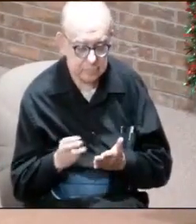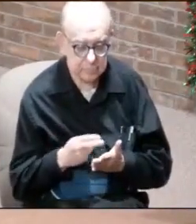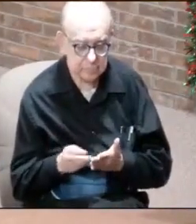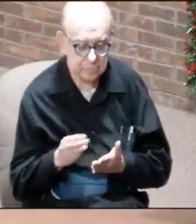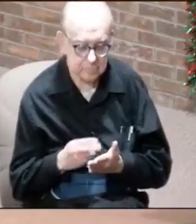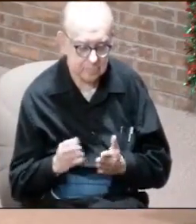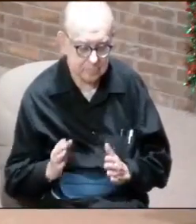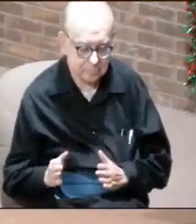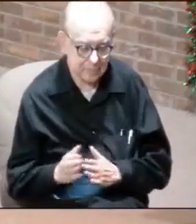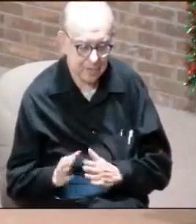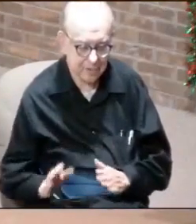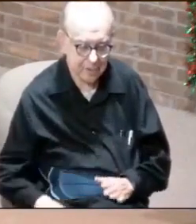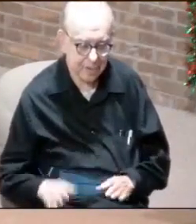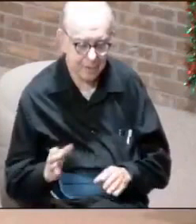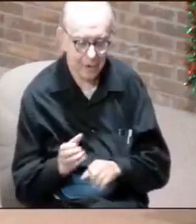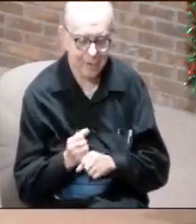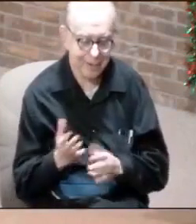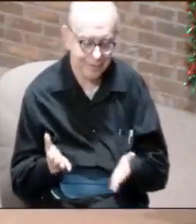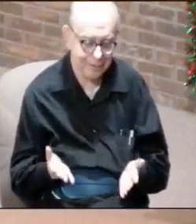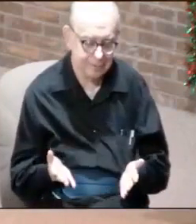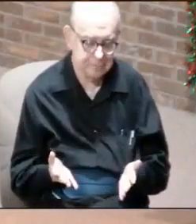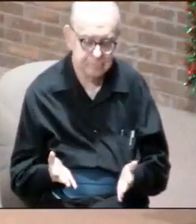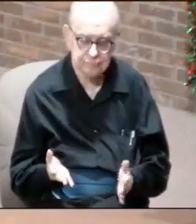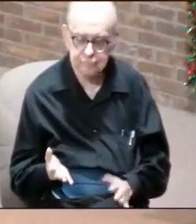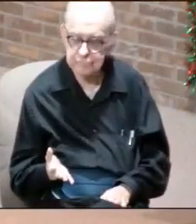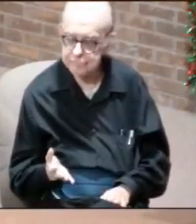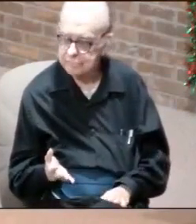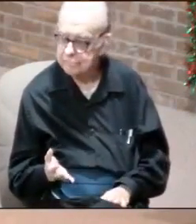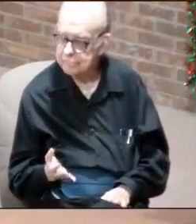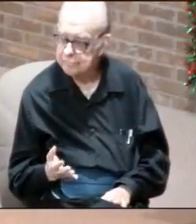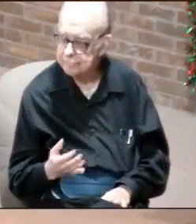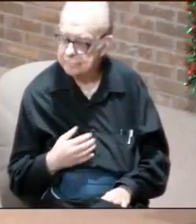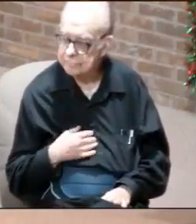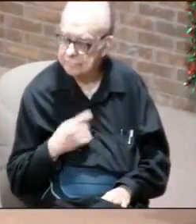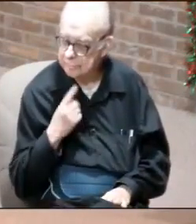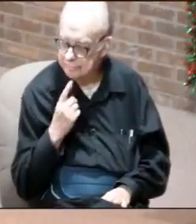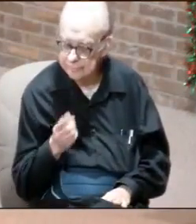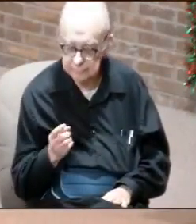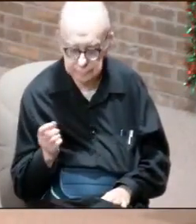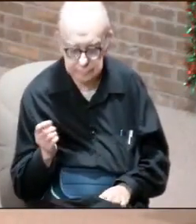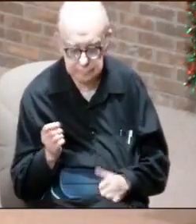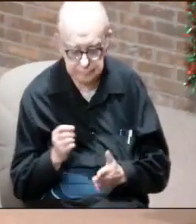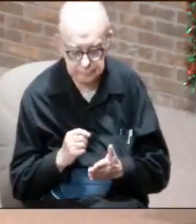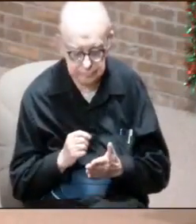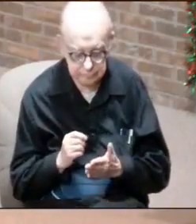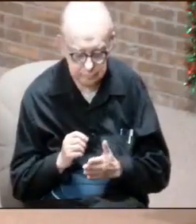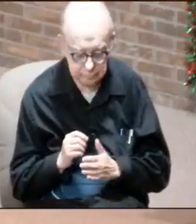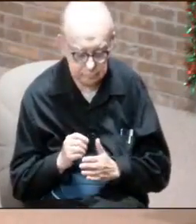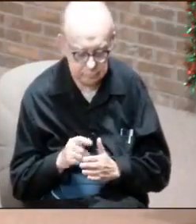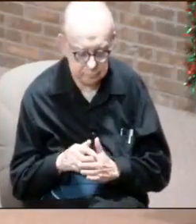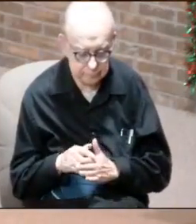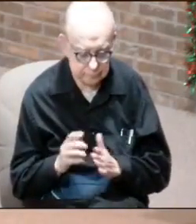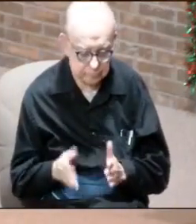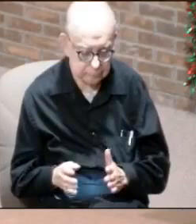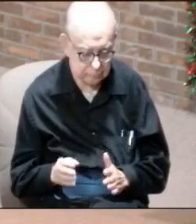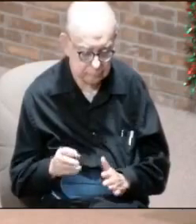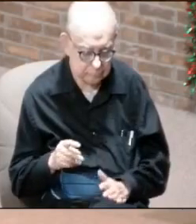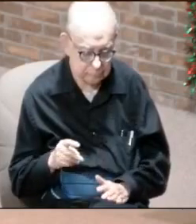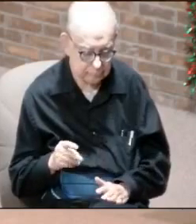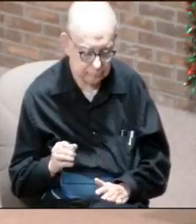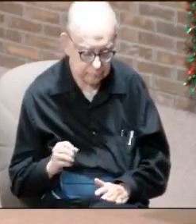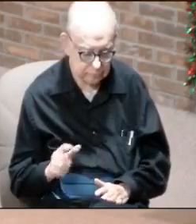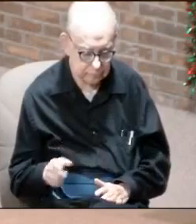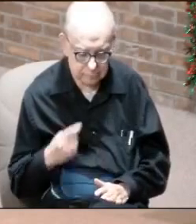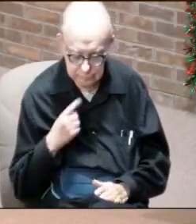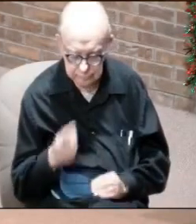Okay. But anyway, here's what we got. It said that this writer, Paul actually tells